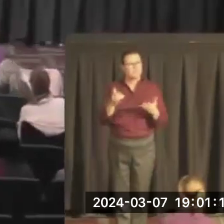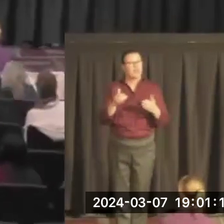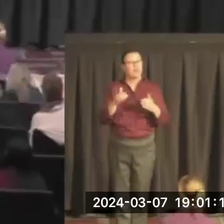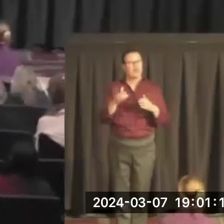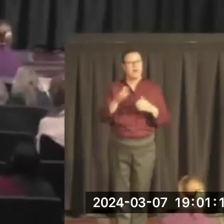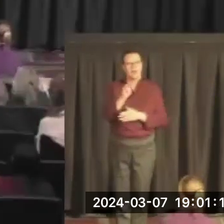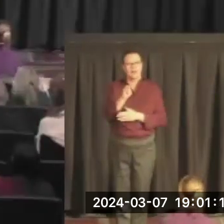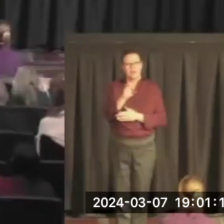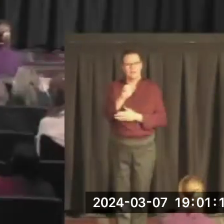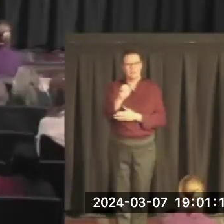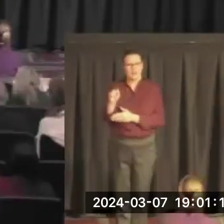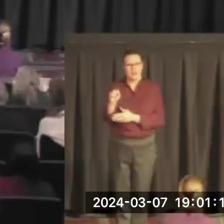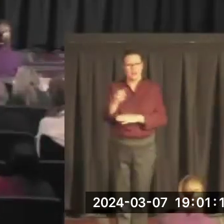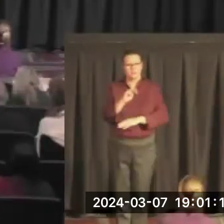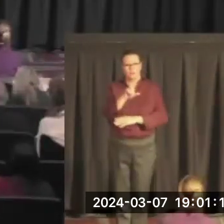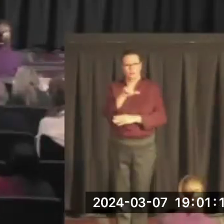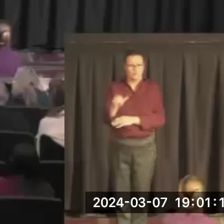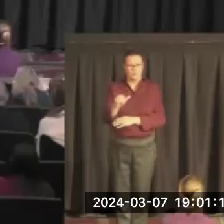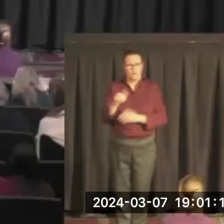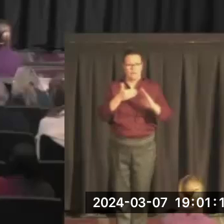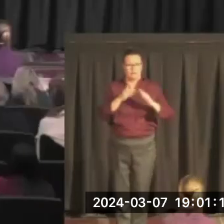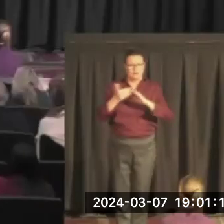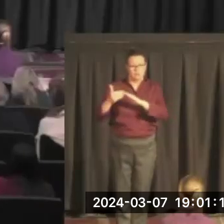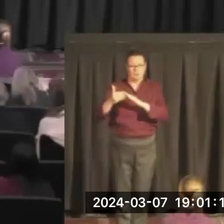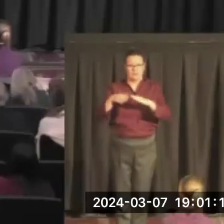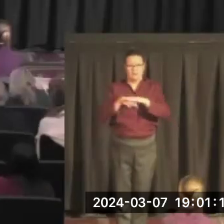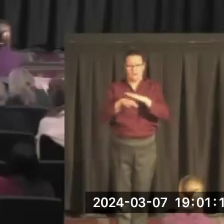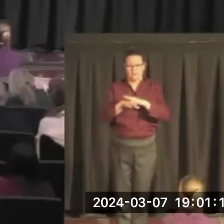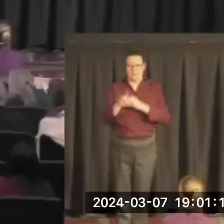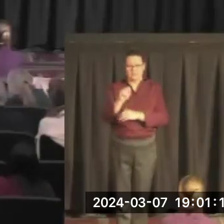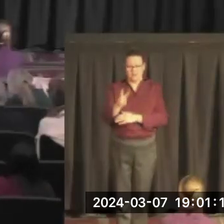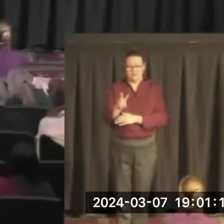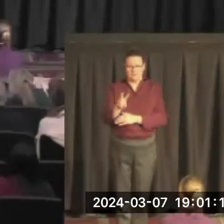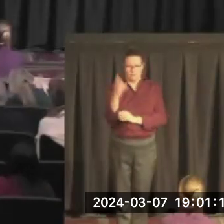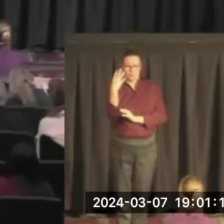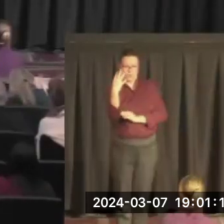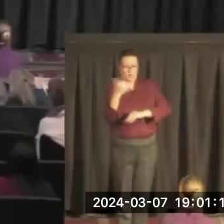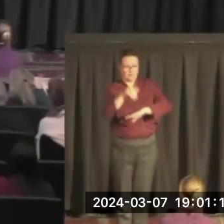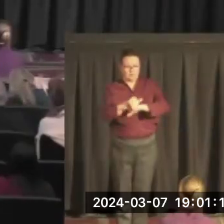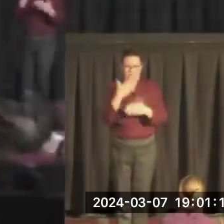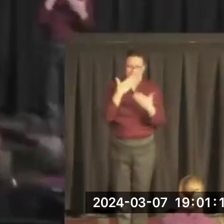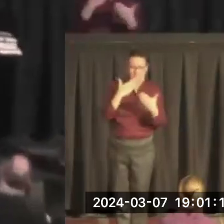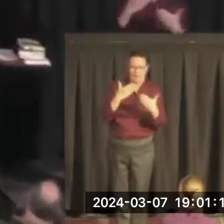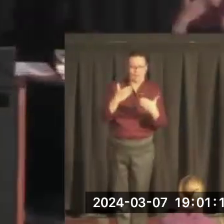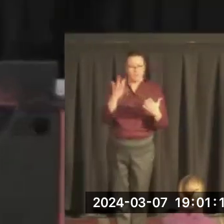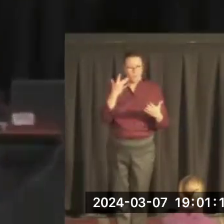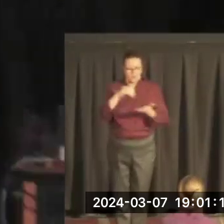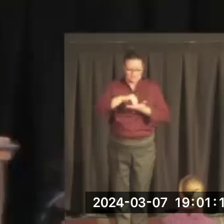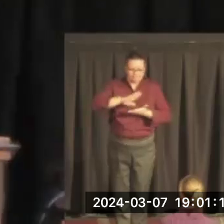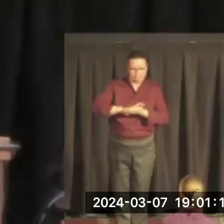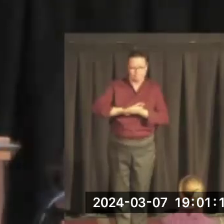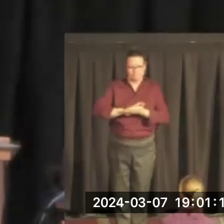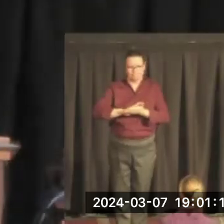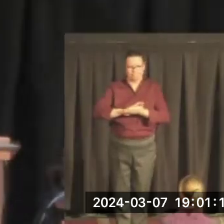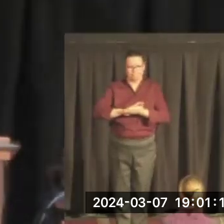Television for recording this event. We really appreciate having a record of this and it will be in the archives as